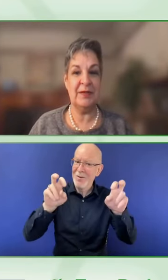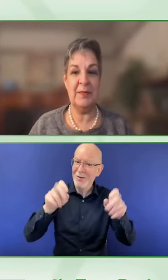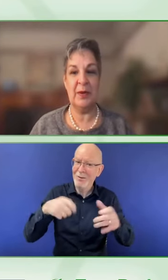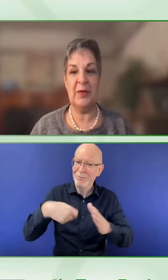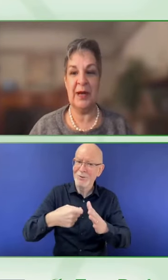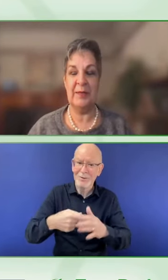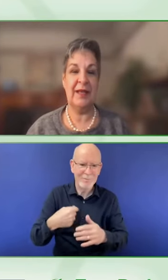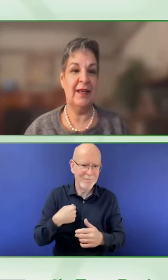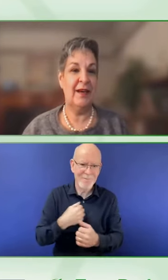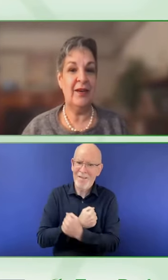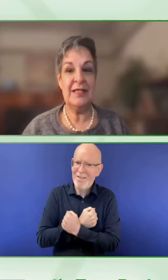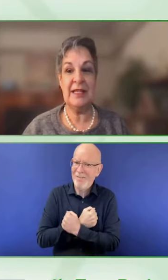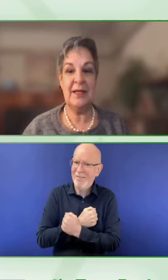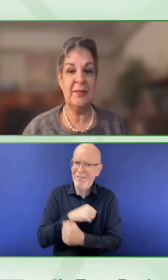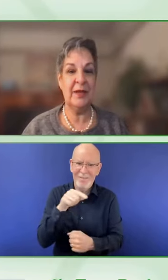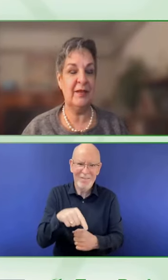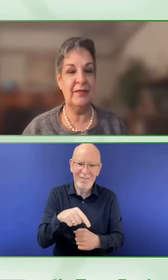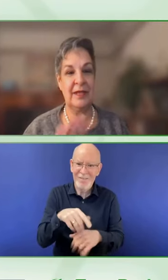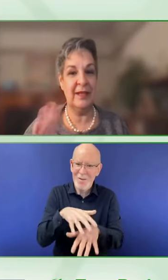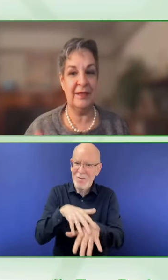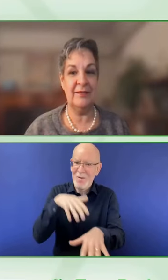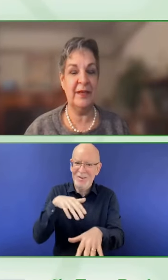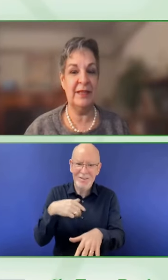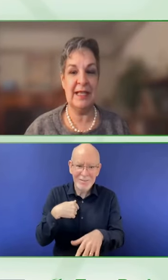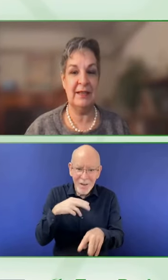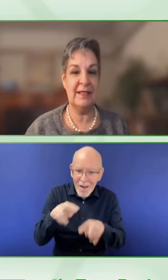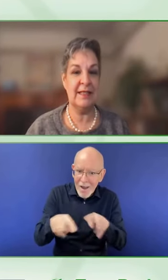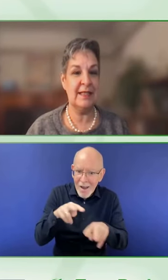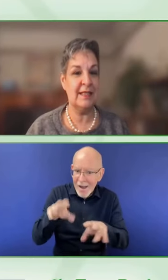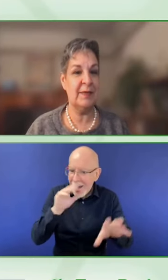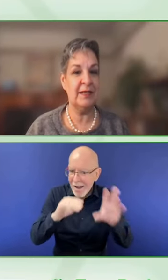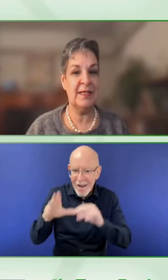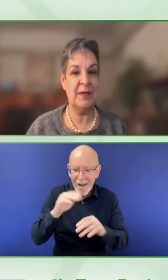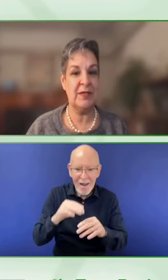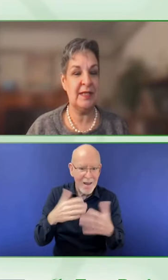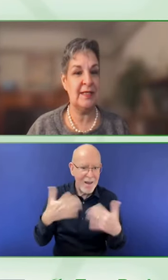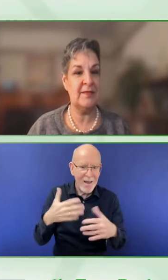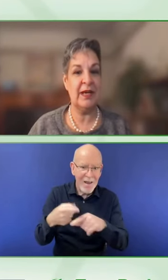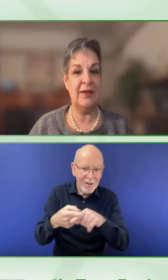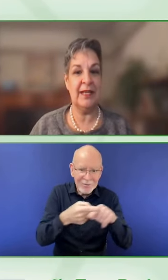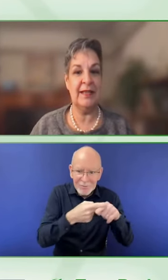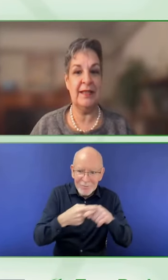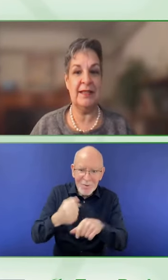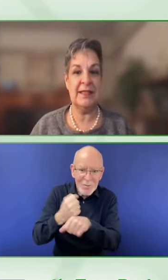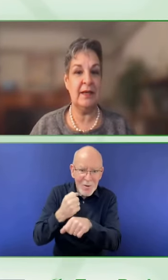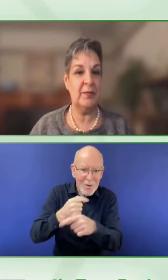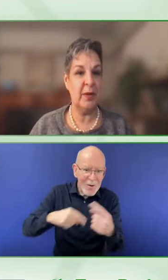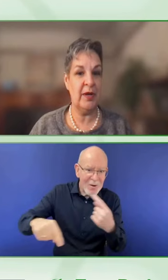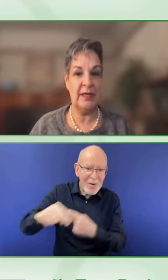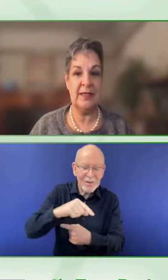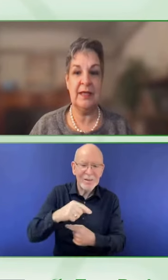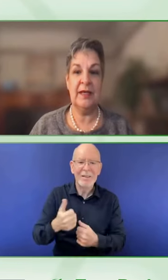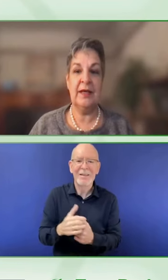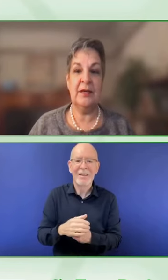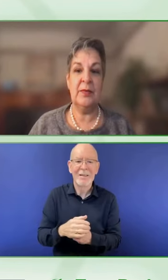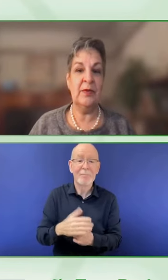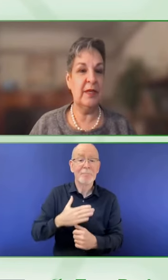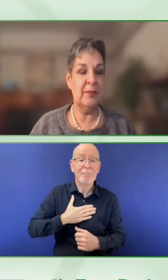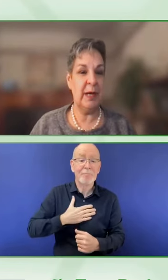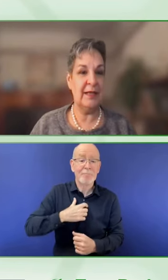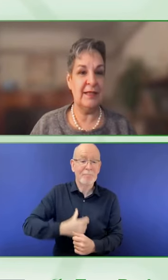Accessibility Program. Our team of very talented accessibility specialists are in the design and product